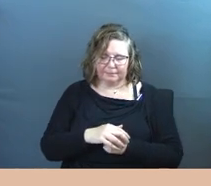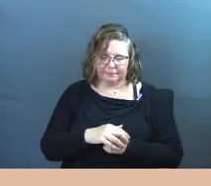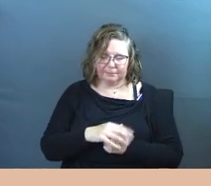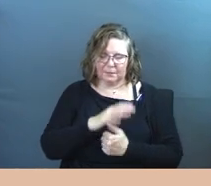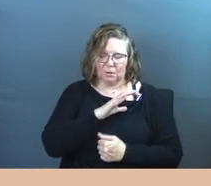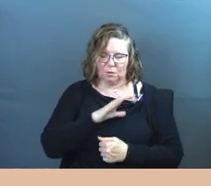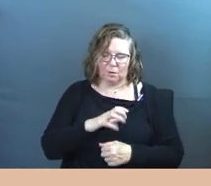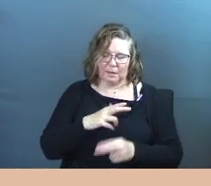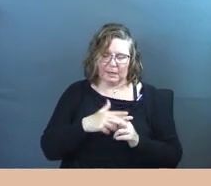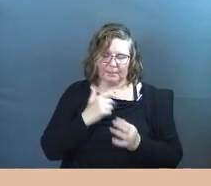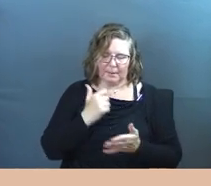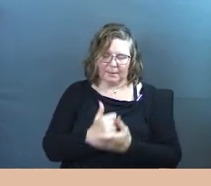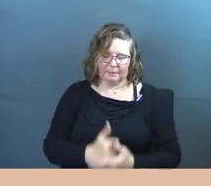In Christ's name, amen. Amen. Amen. Amen. Thank